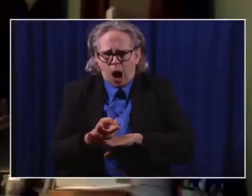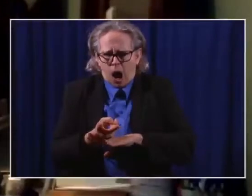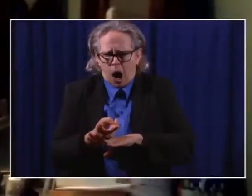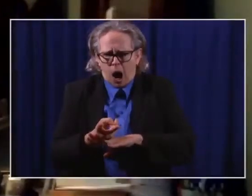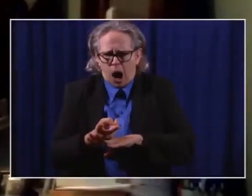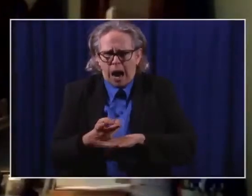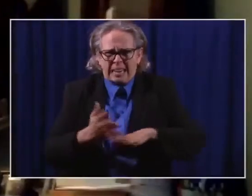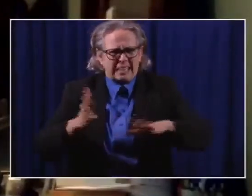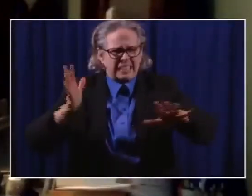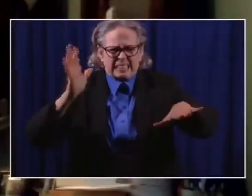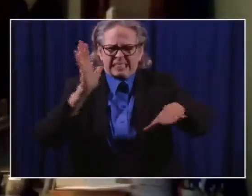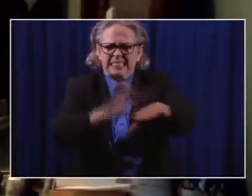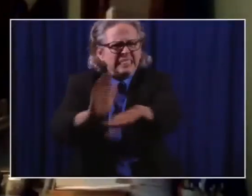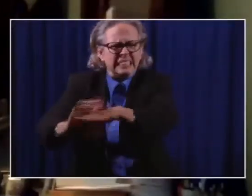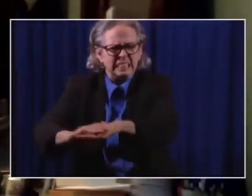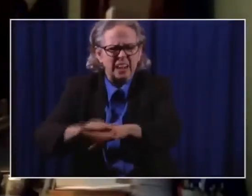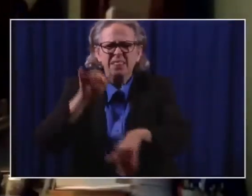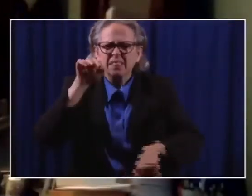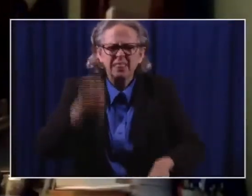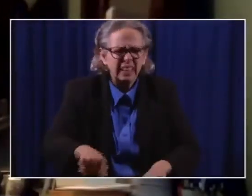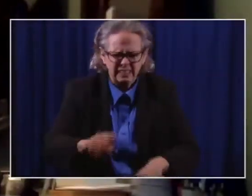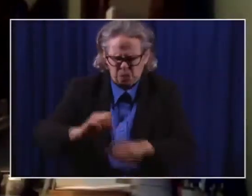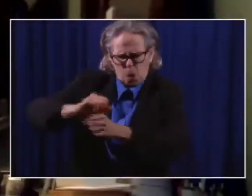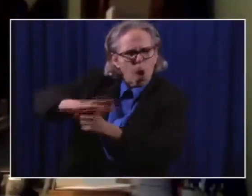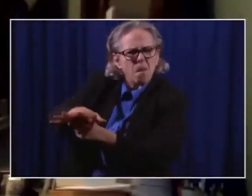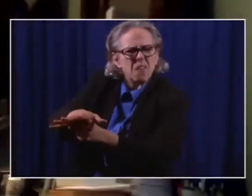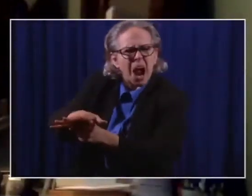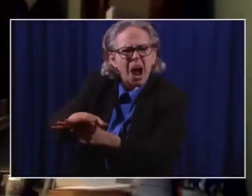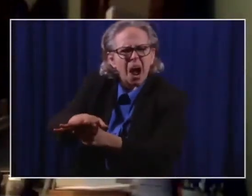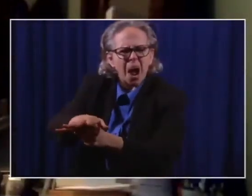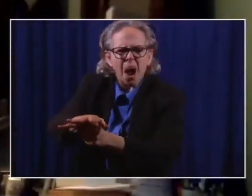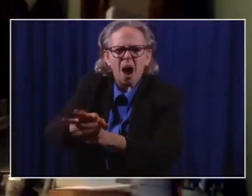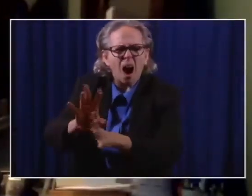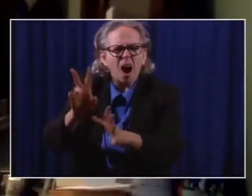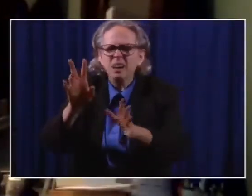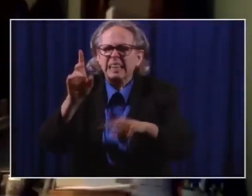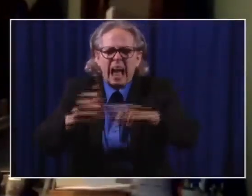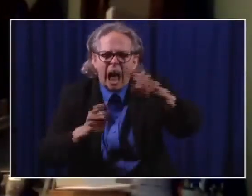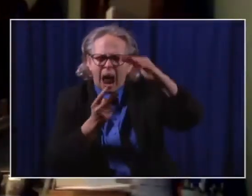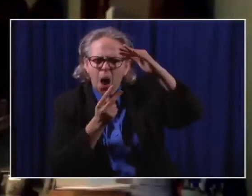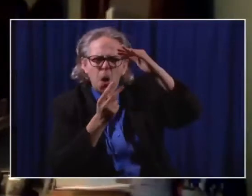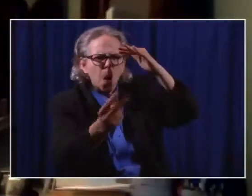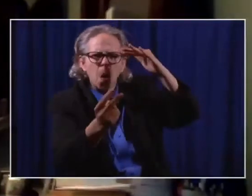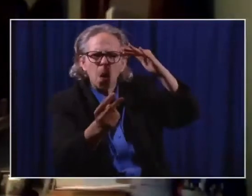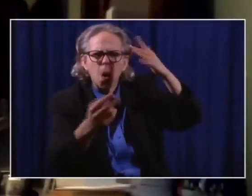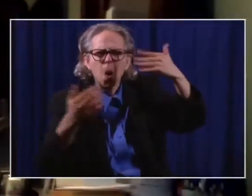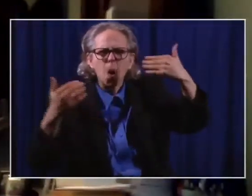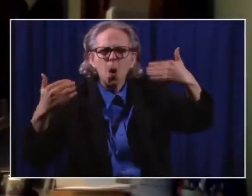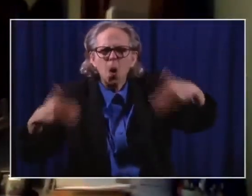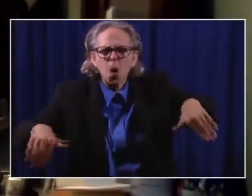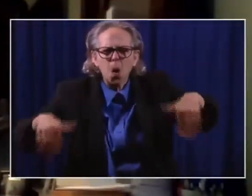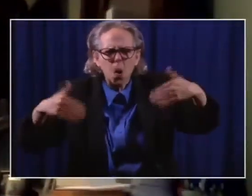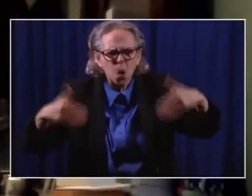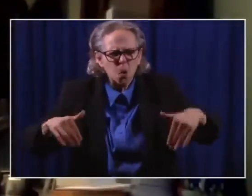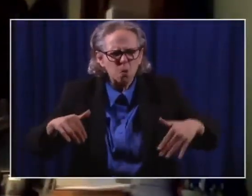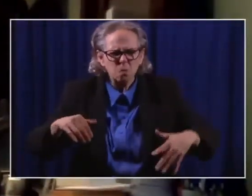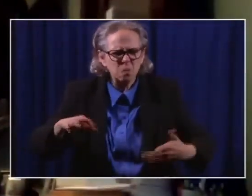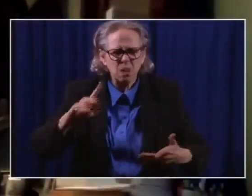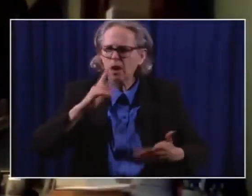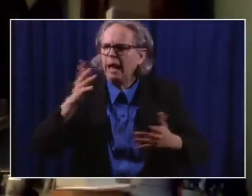unpredictable, random and brutal viruses you'll ever see.